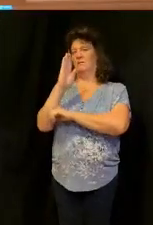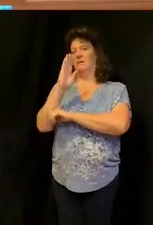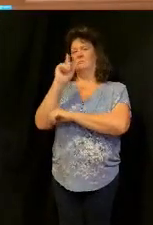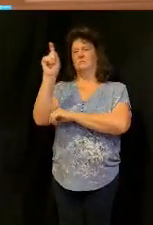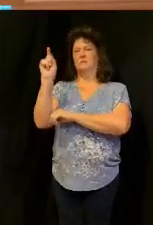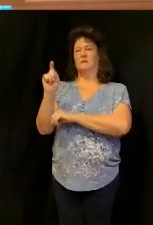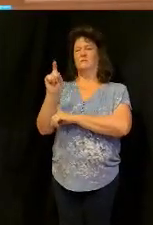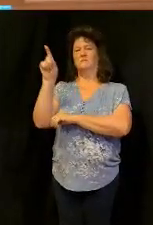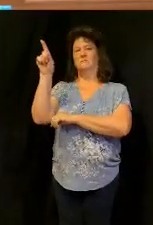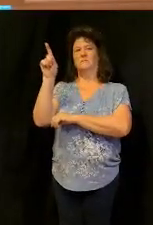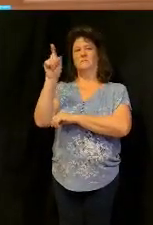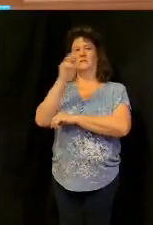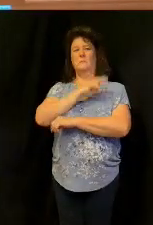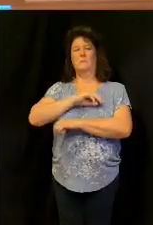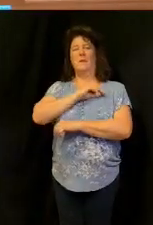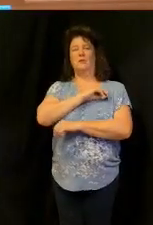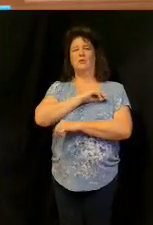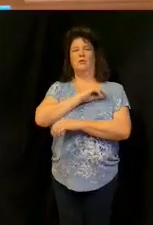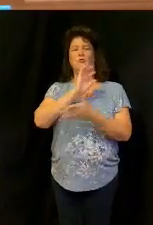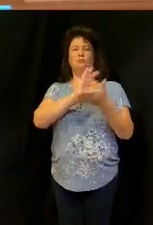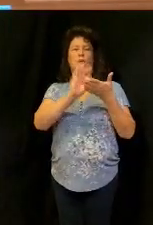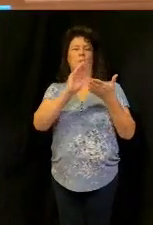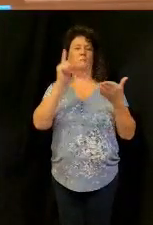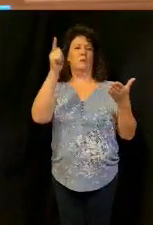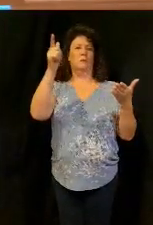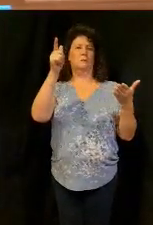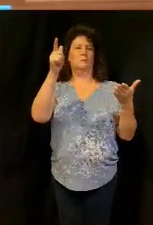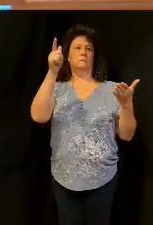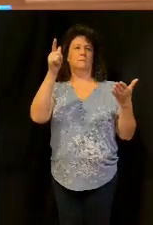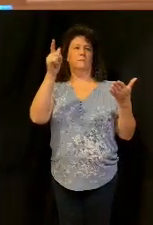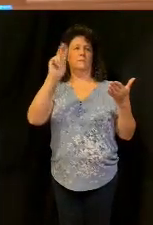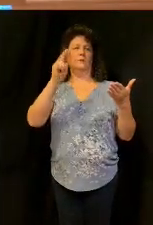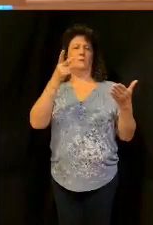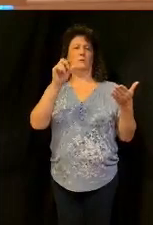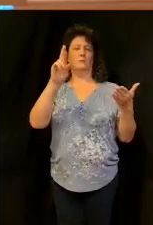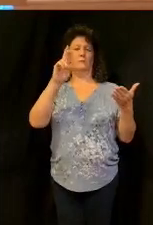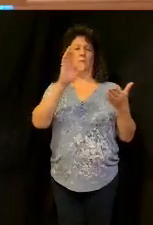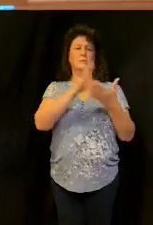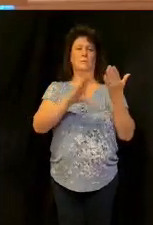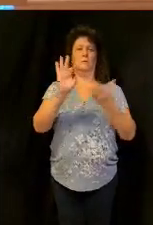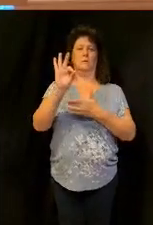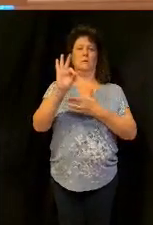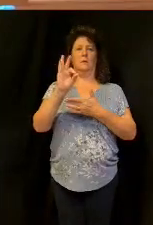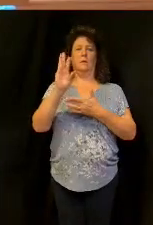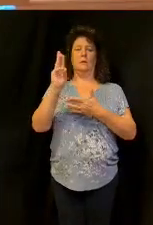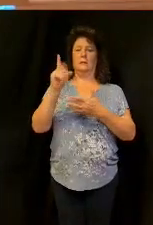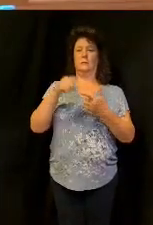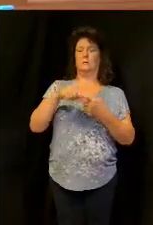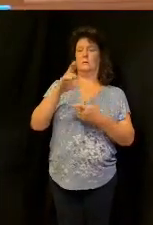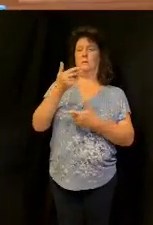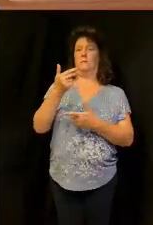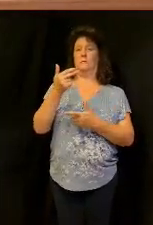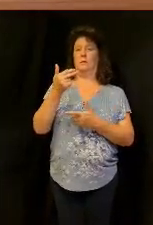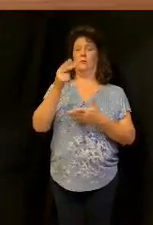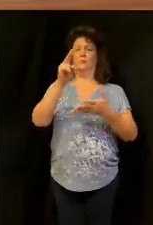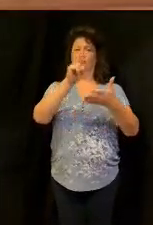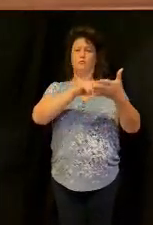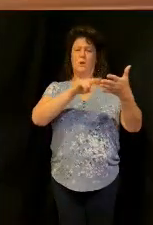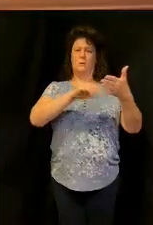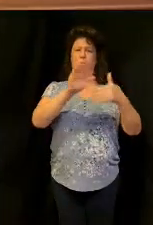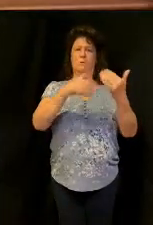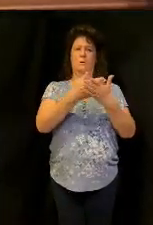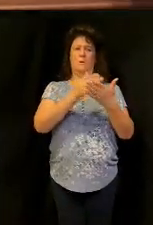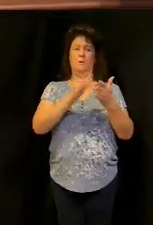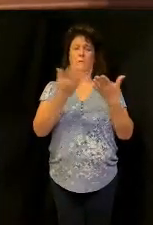mission I don't have time you can write this down for later you're not going there but 2nd Corinthians chapter 9 verses 6 through 13 read it all because the Bible